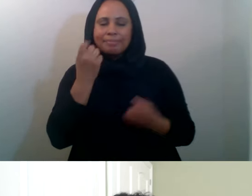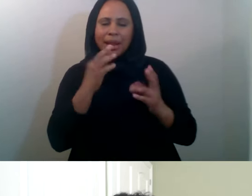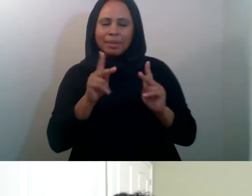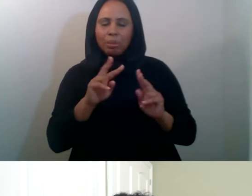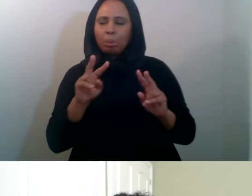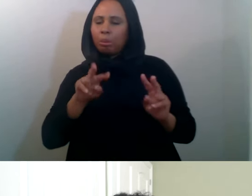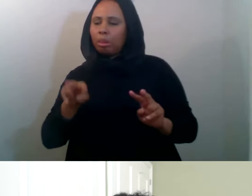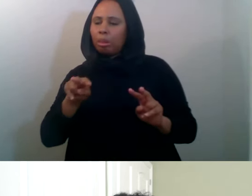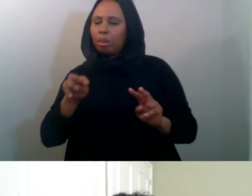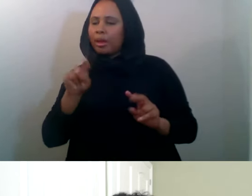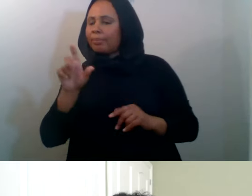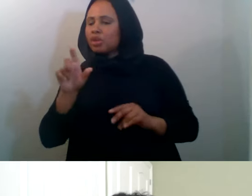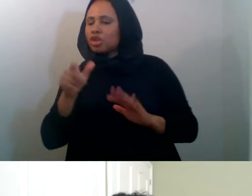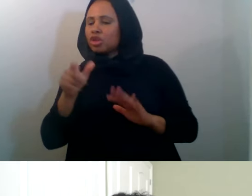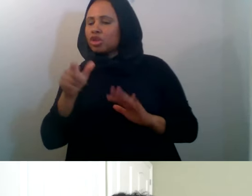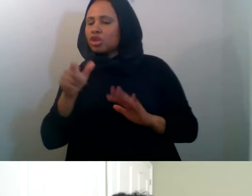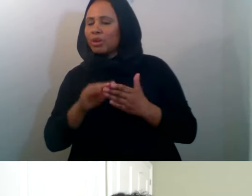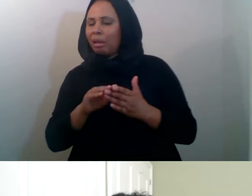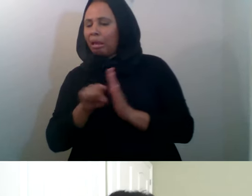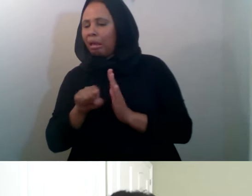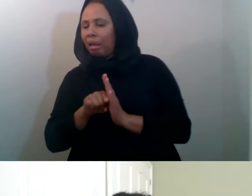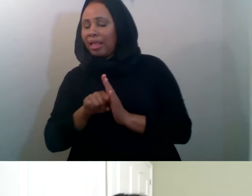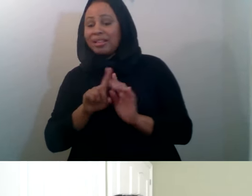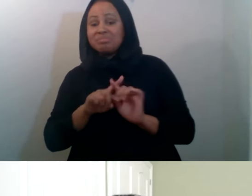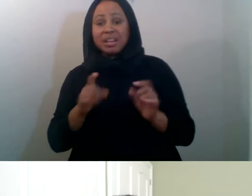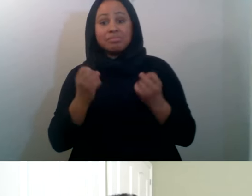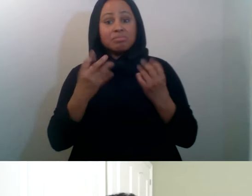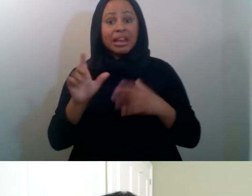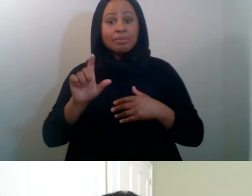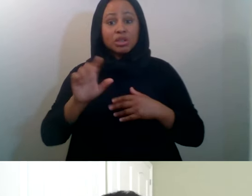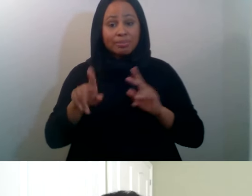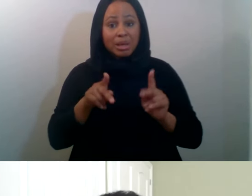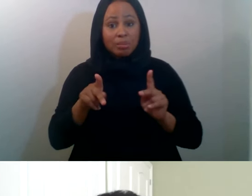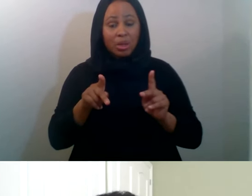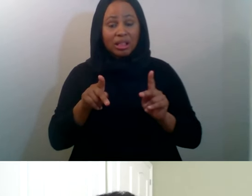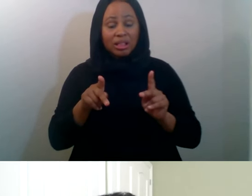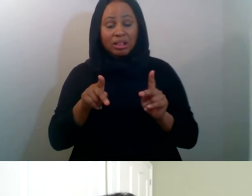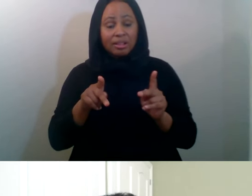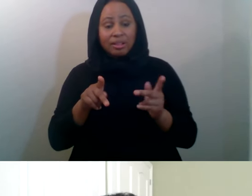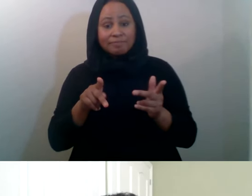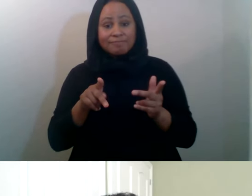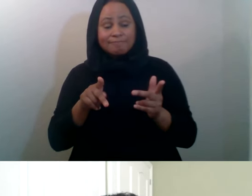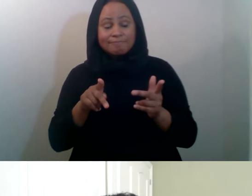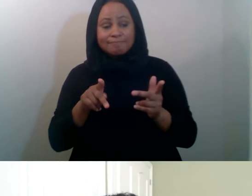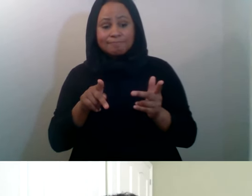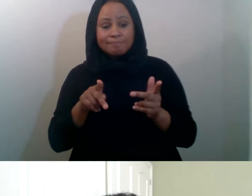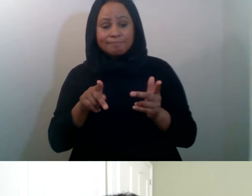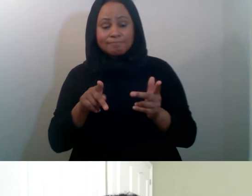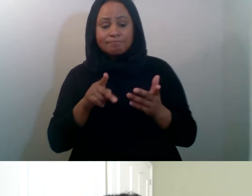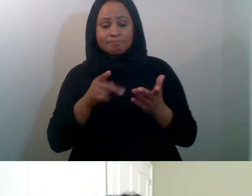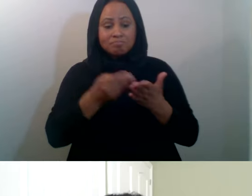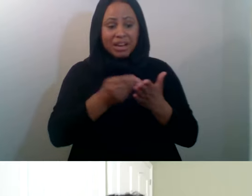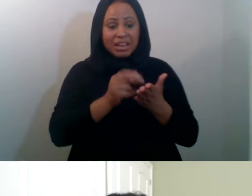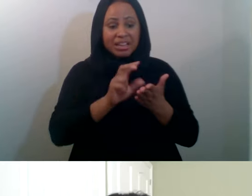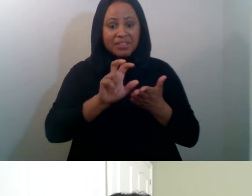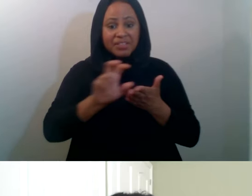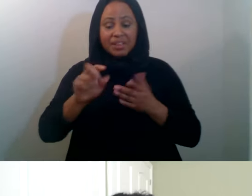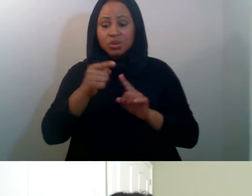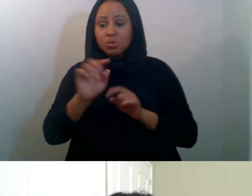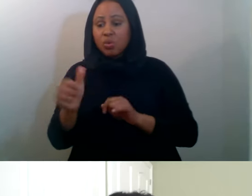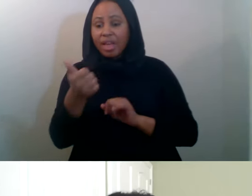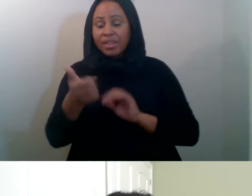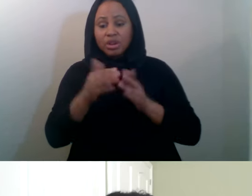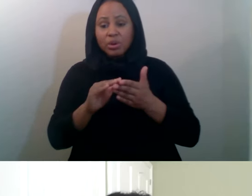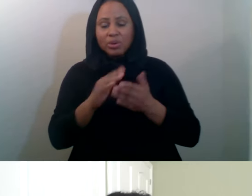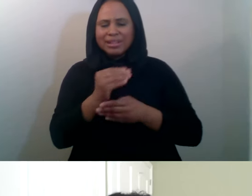one knows that we're doing it, but Muslims are really out there and on the forefront. And we just need to make sure that, you know, people understand that this is our